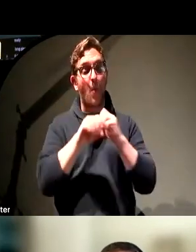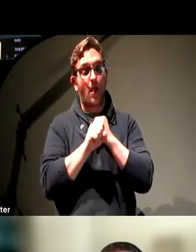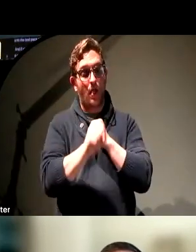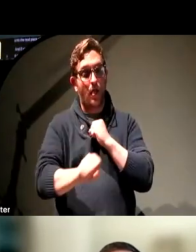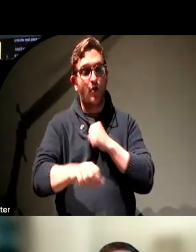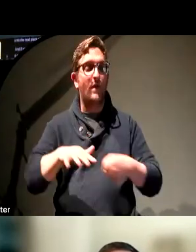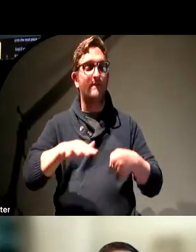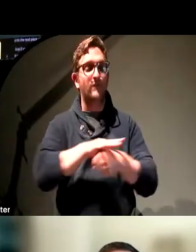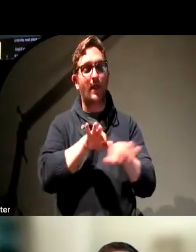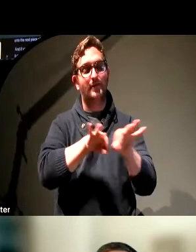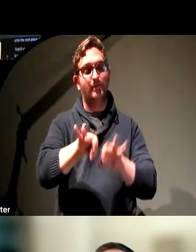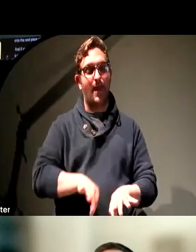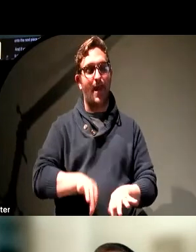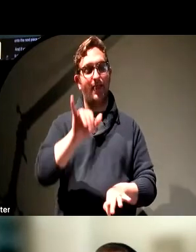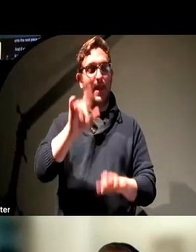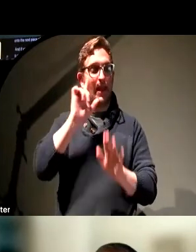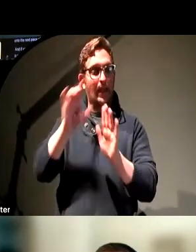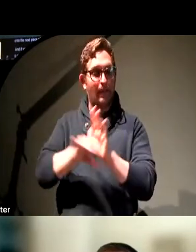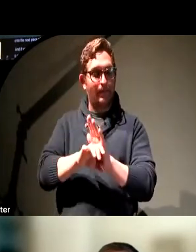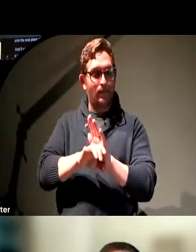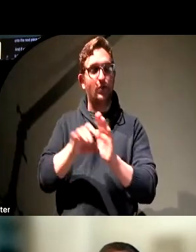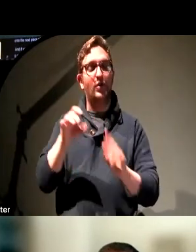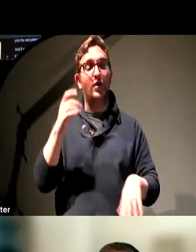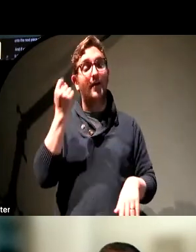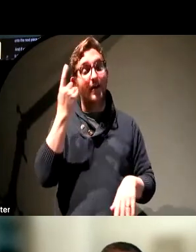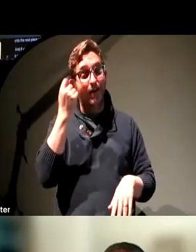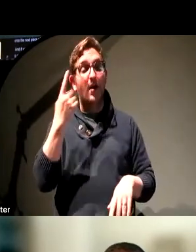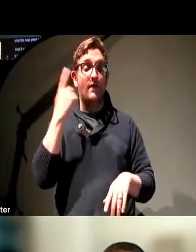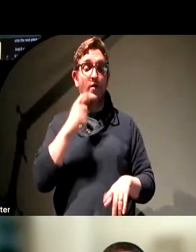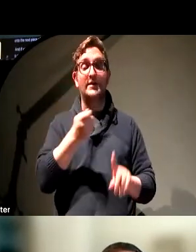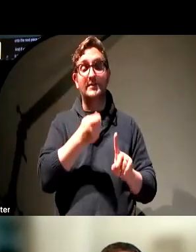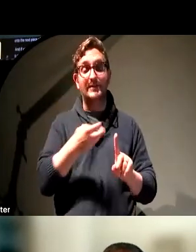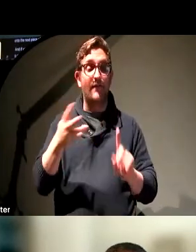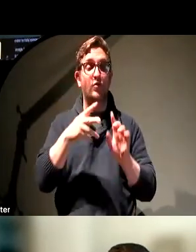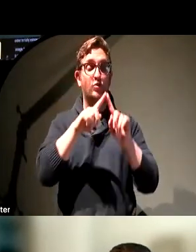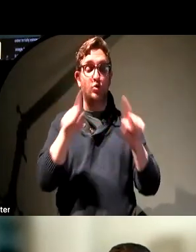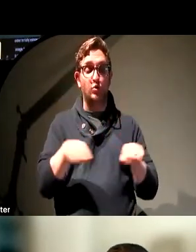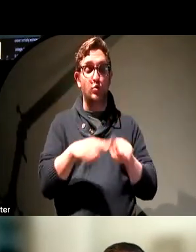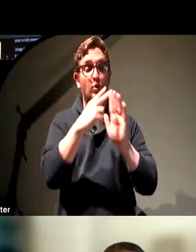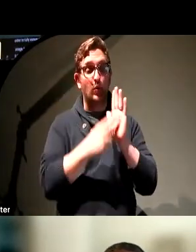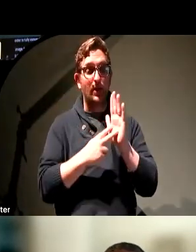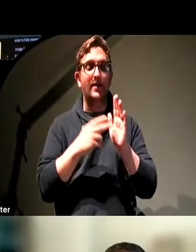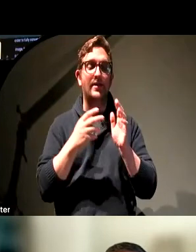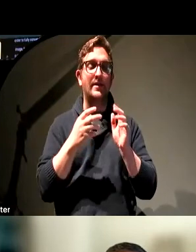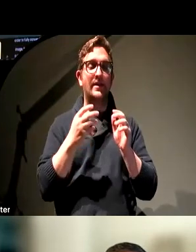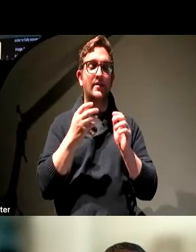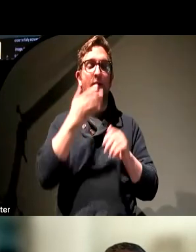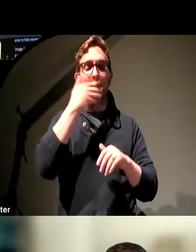of an image, for a number of your readers, it's going to be helpful to have that maybe in the narrative, in the document.